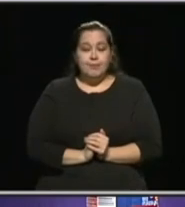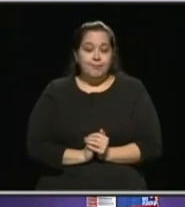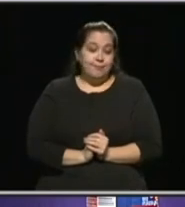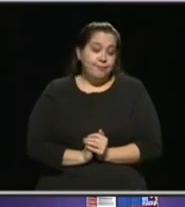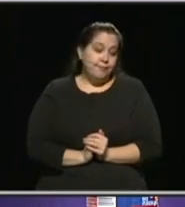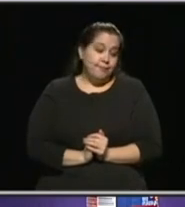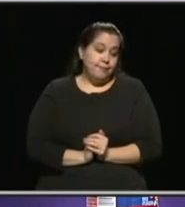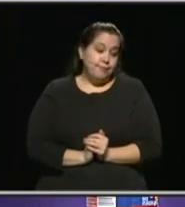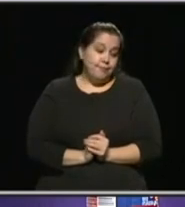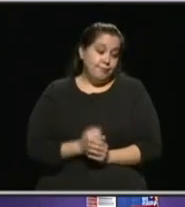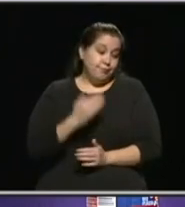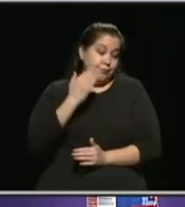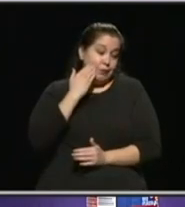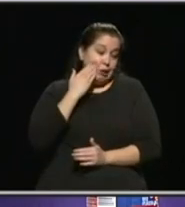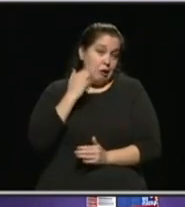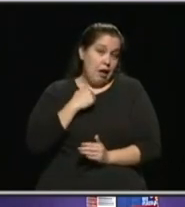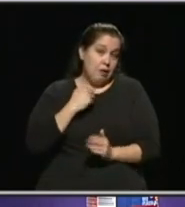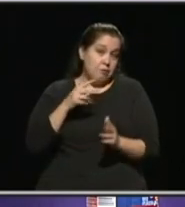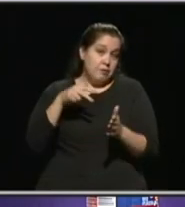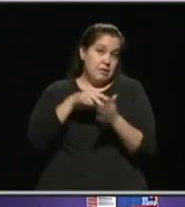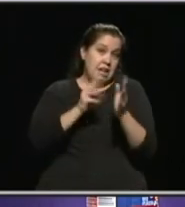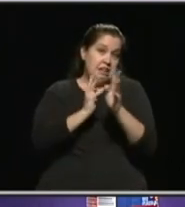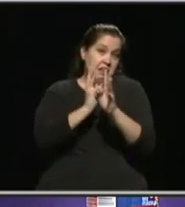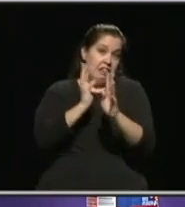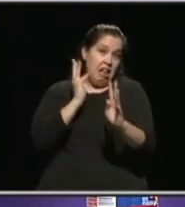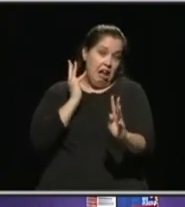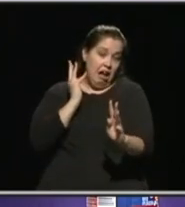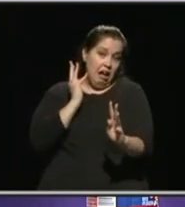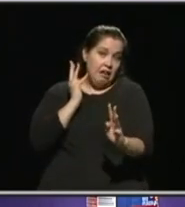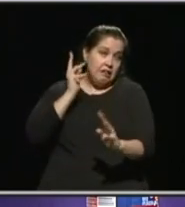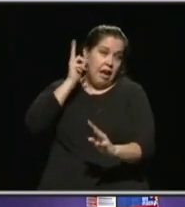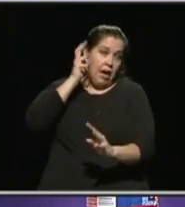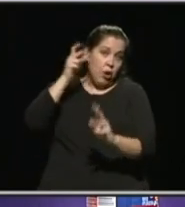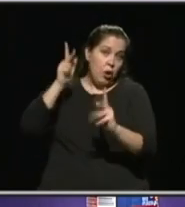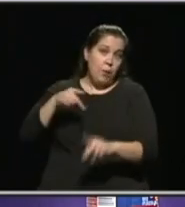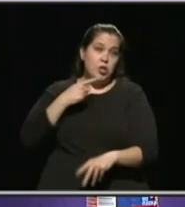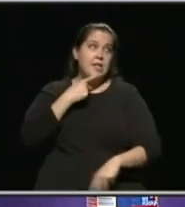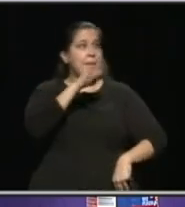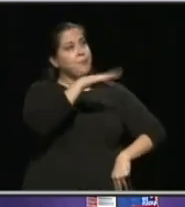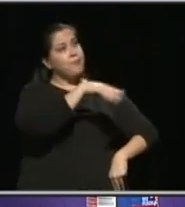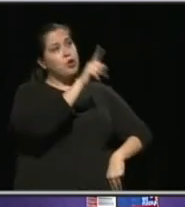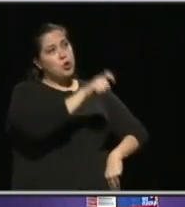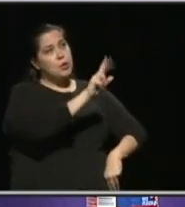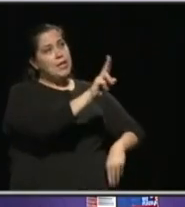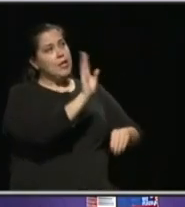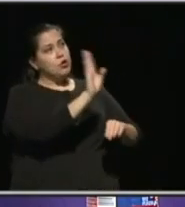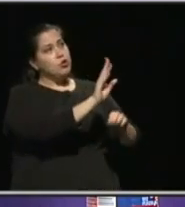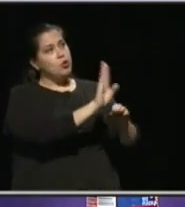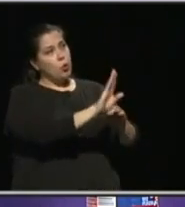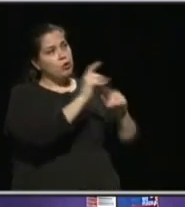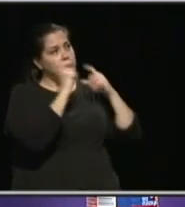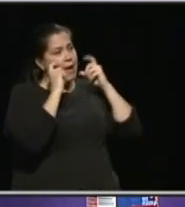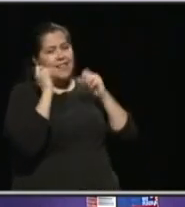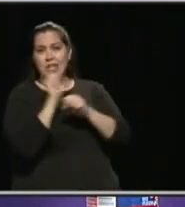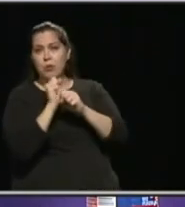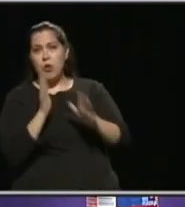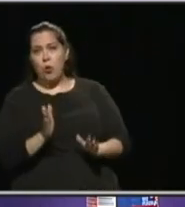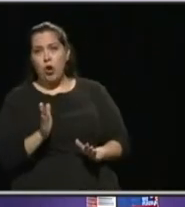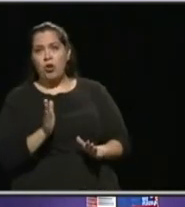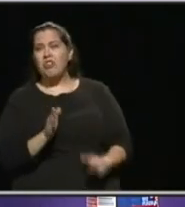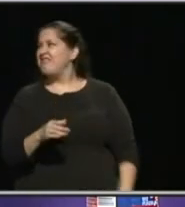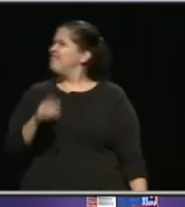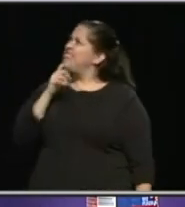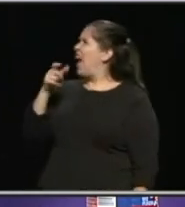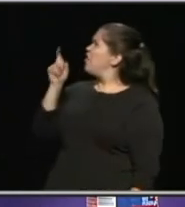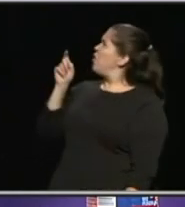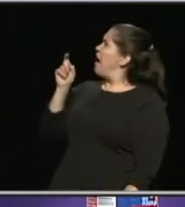And, you know, I was in the line and I heard a person saying, you ought to be wearing a mask, one of the employees. And he said, I don't have to. And the one